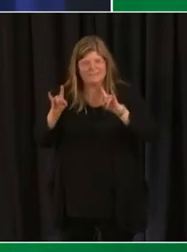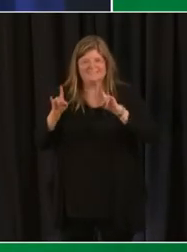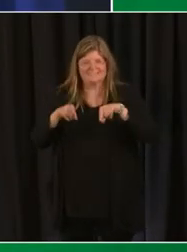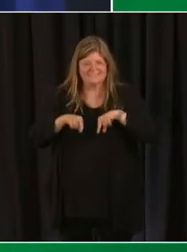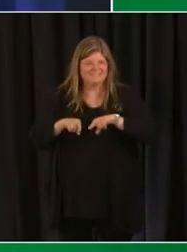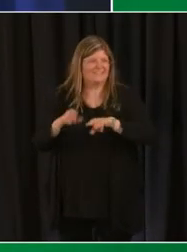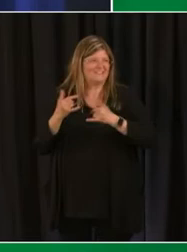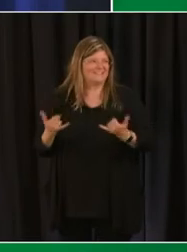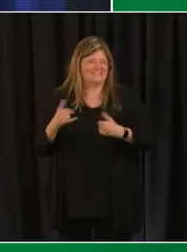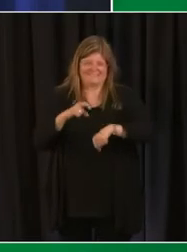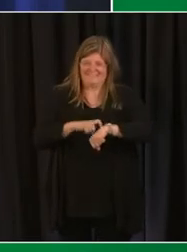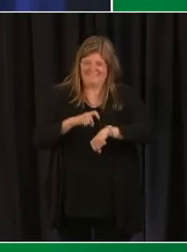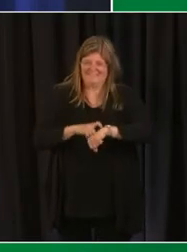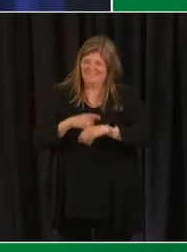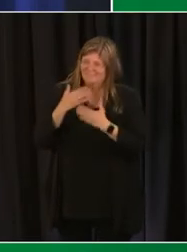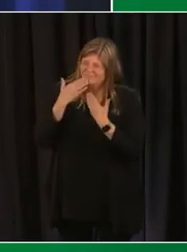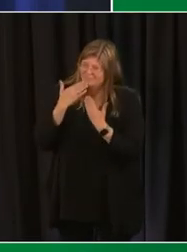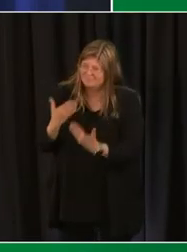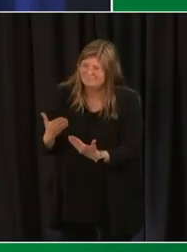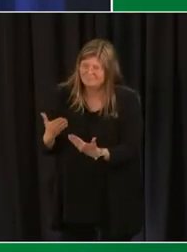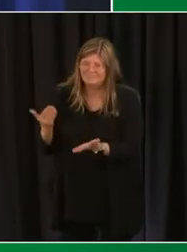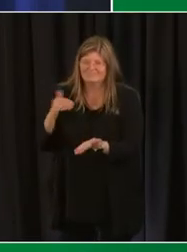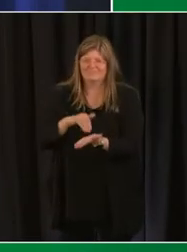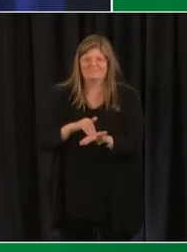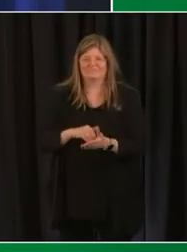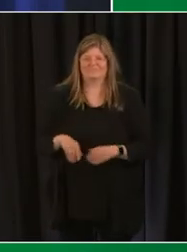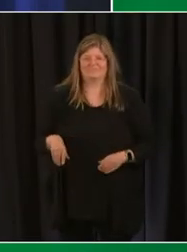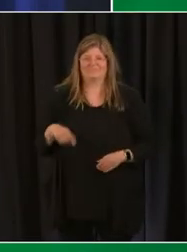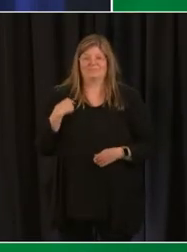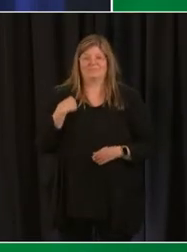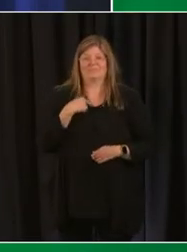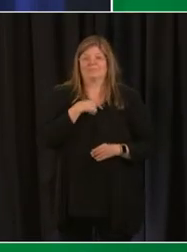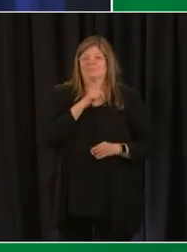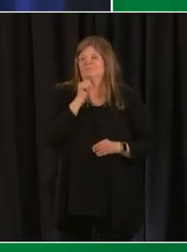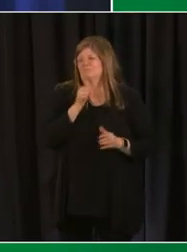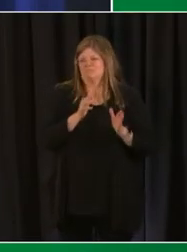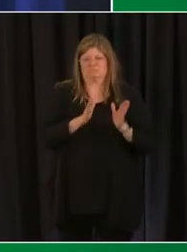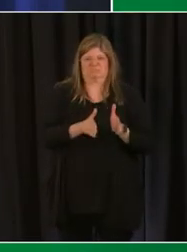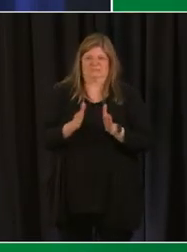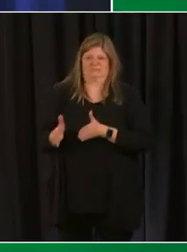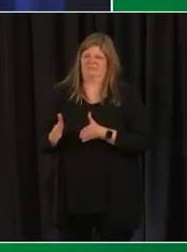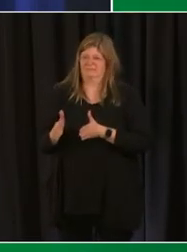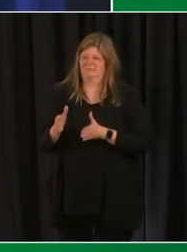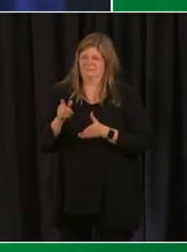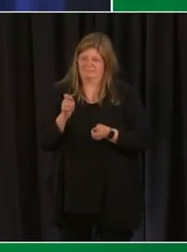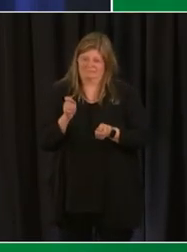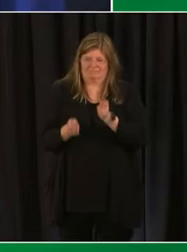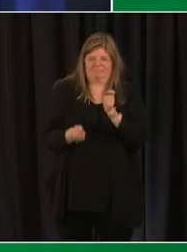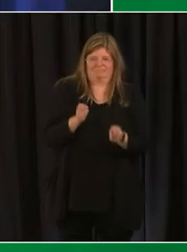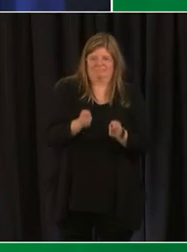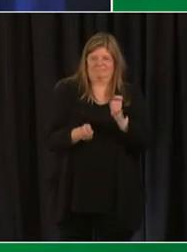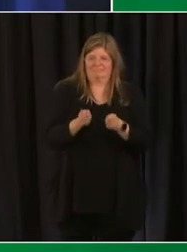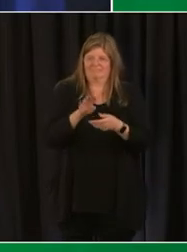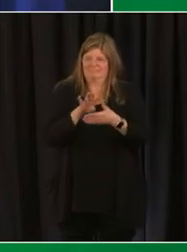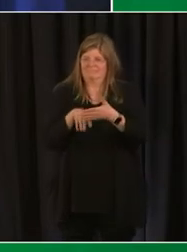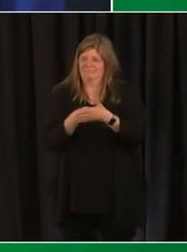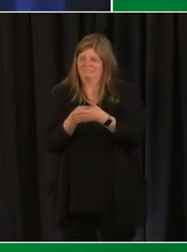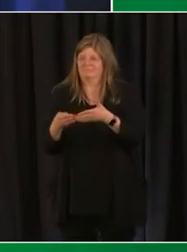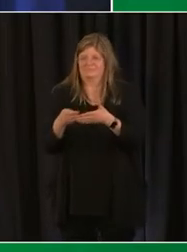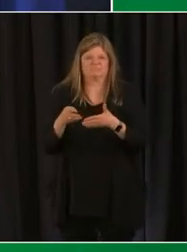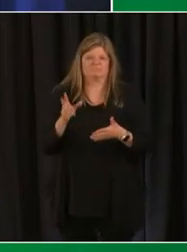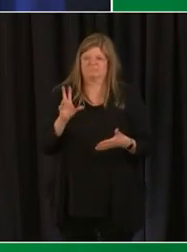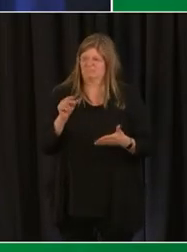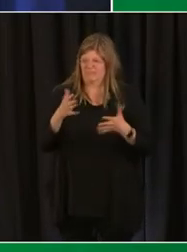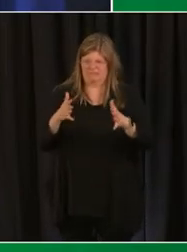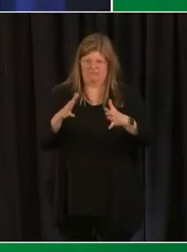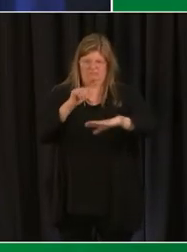uh parents and grandchildren so thank you uh we are not planning to modify the calendar for